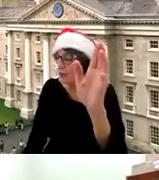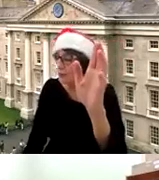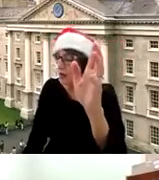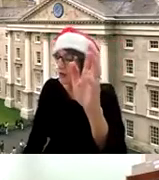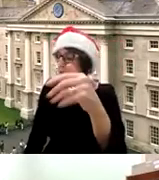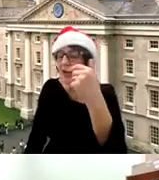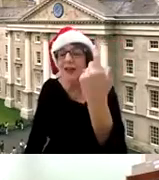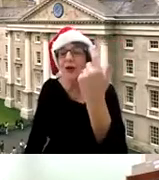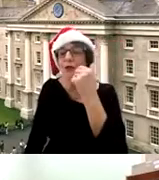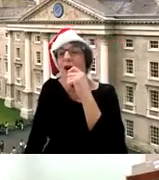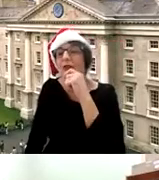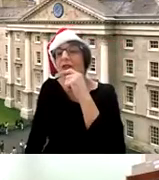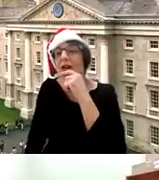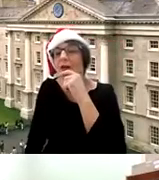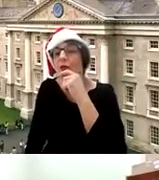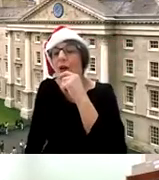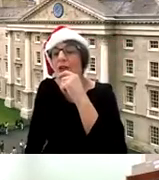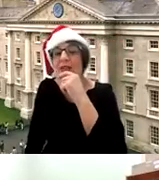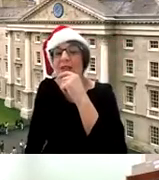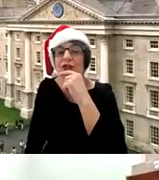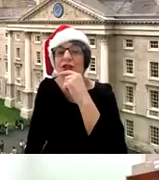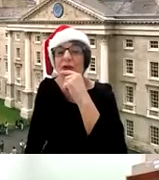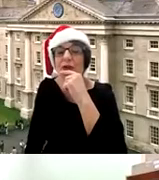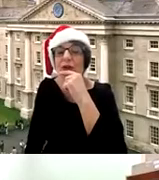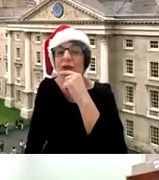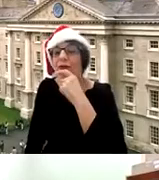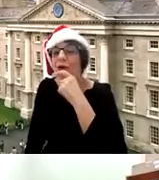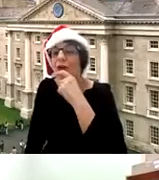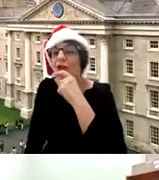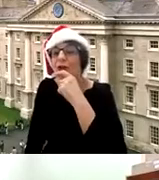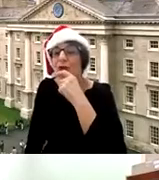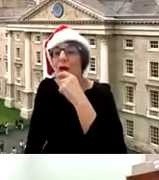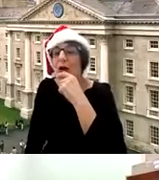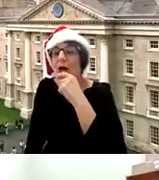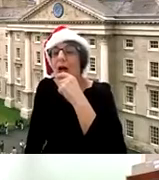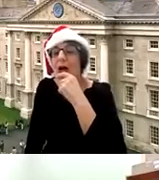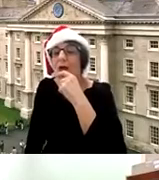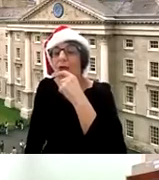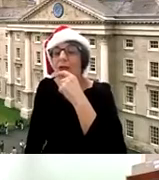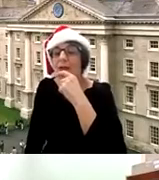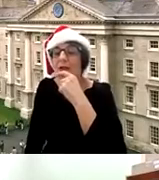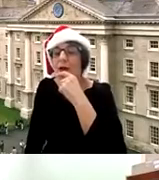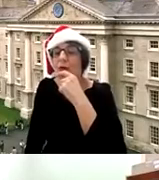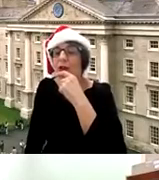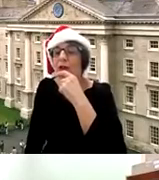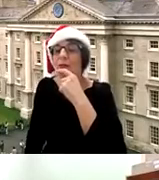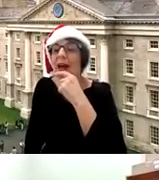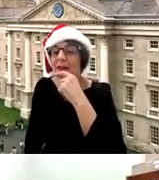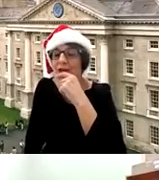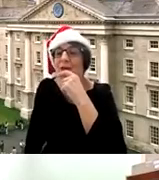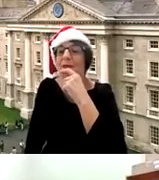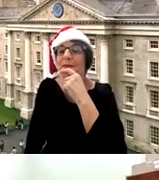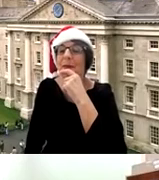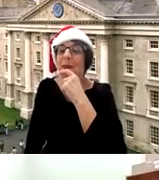ask ross you know ross what is it that you are looking forward to uh at christmas or what have you